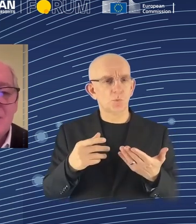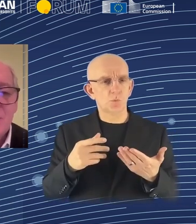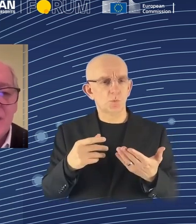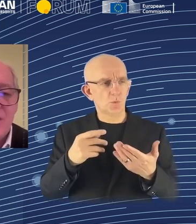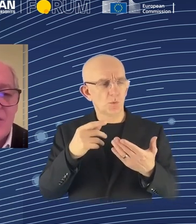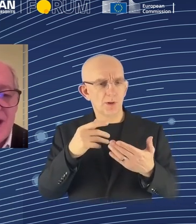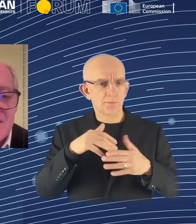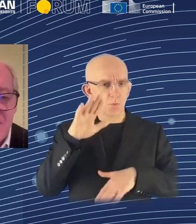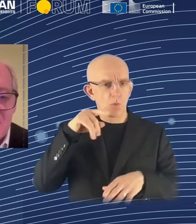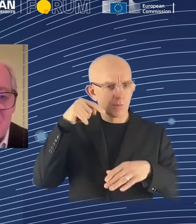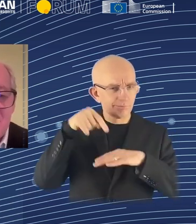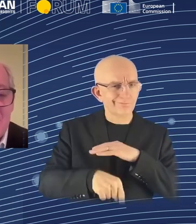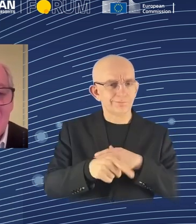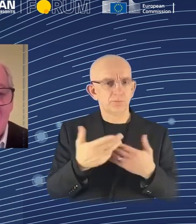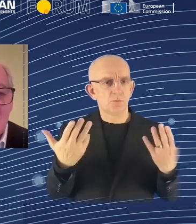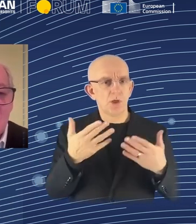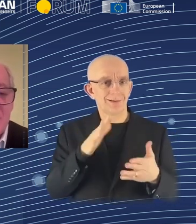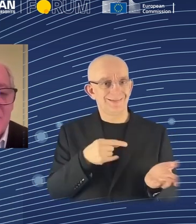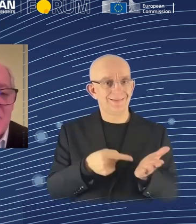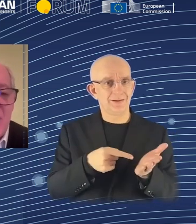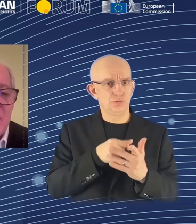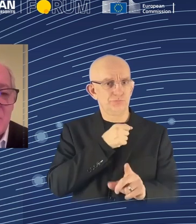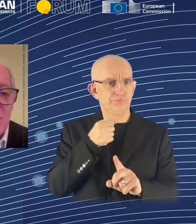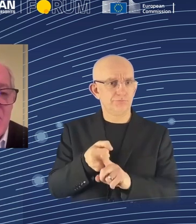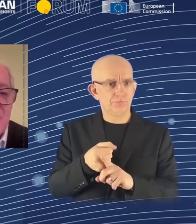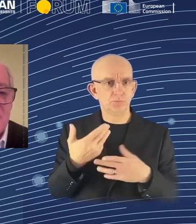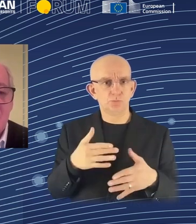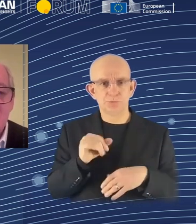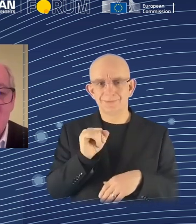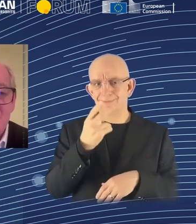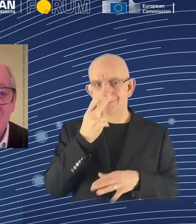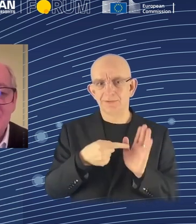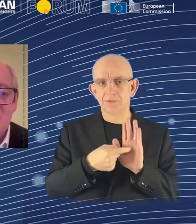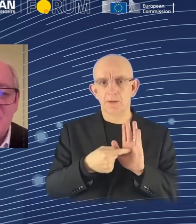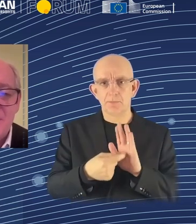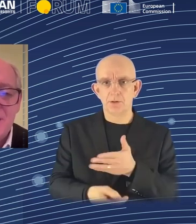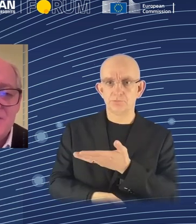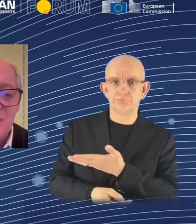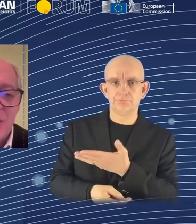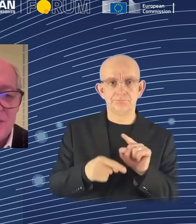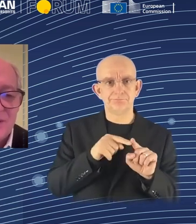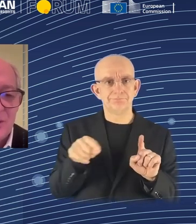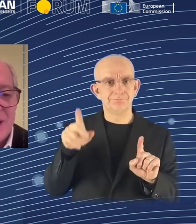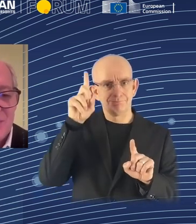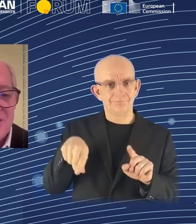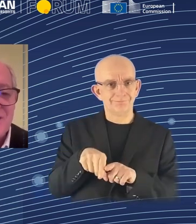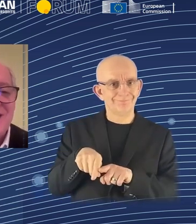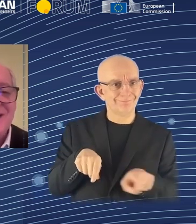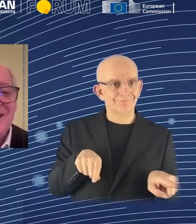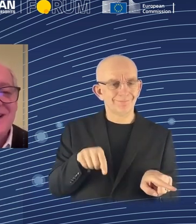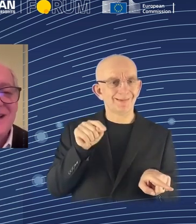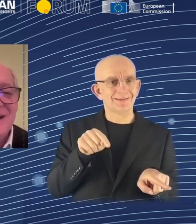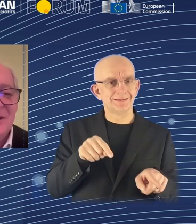where on the x-axis, we are describing the progress of technology, here described as the width of a paintbrush